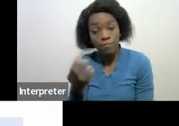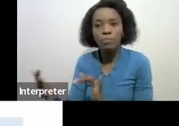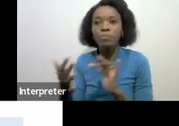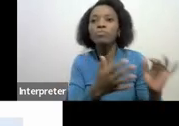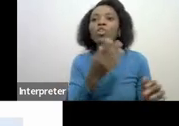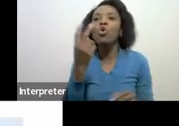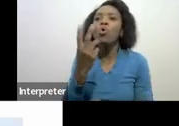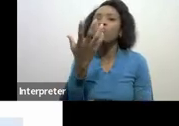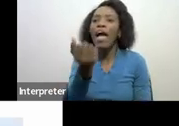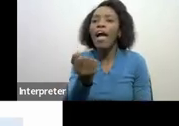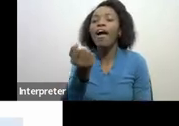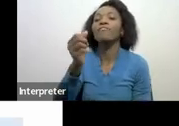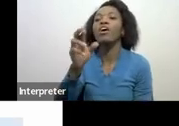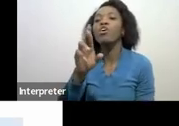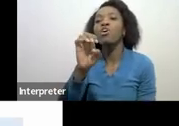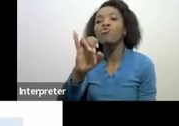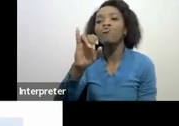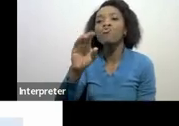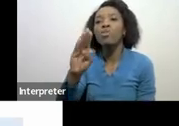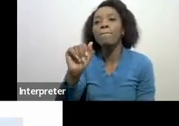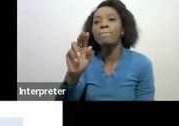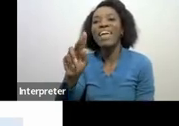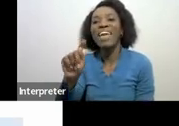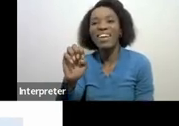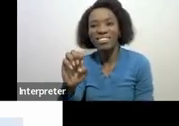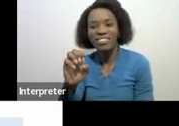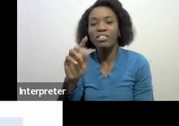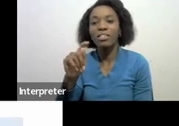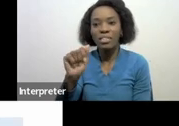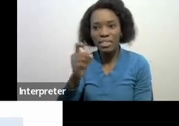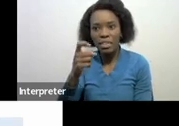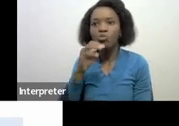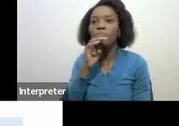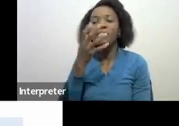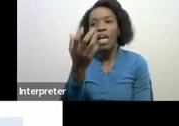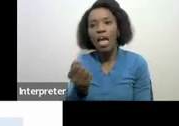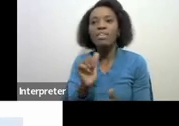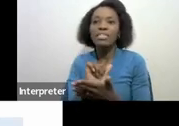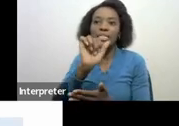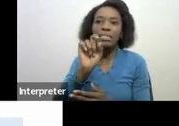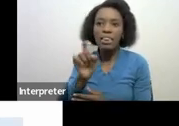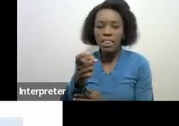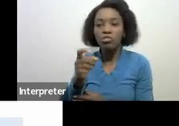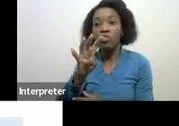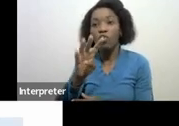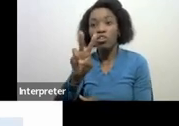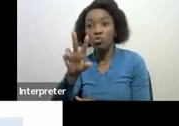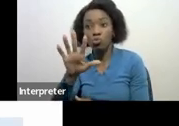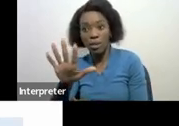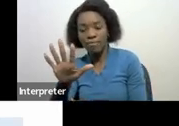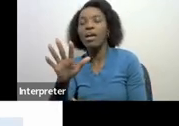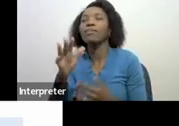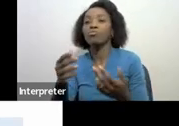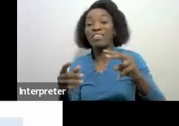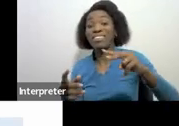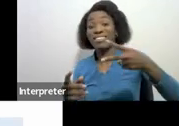under the age of 65 our tax rebate is at 16,425 on the secondary age is at